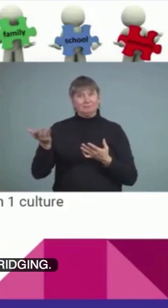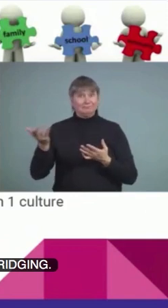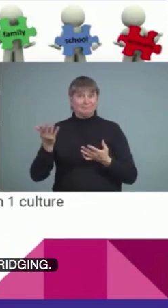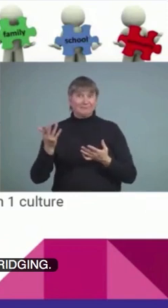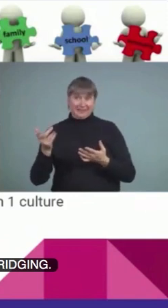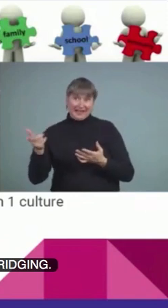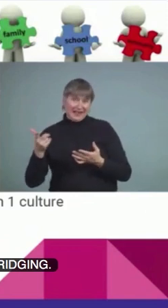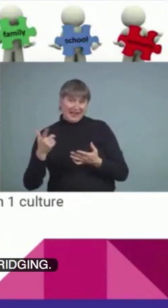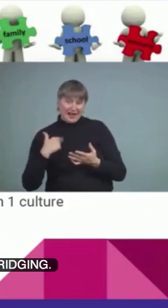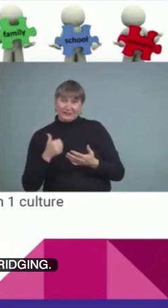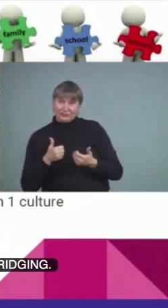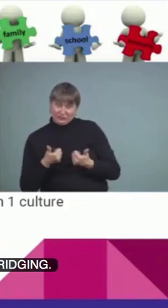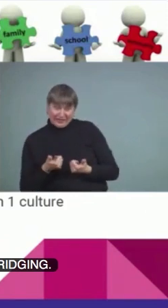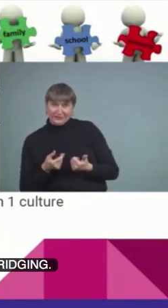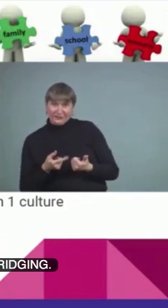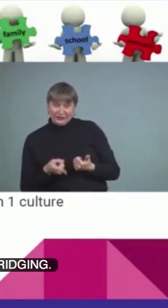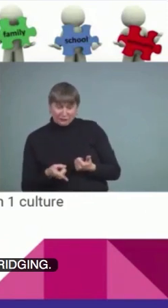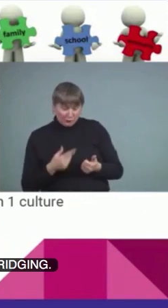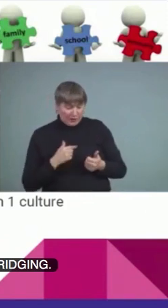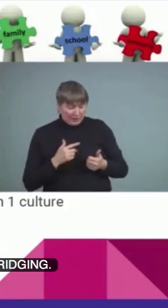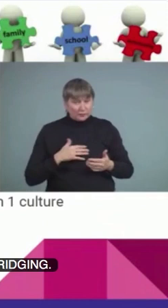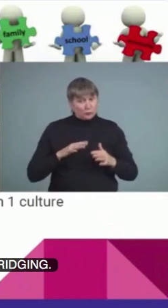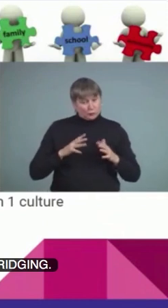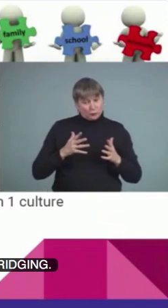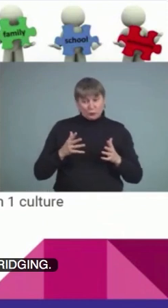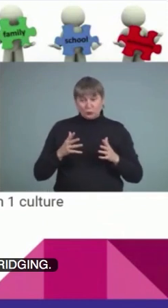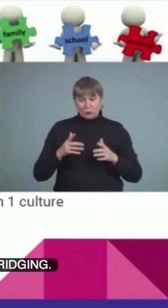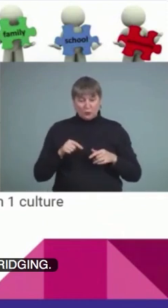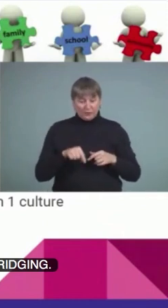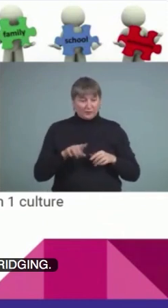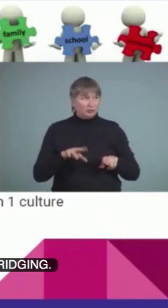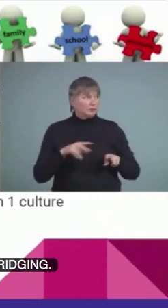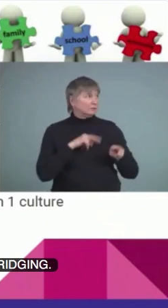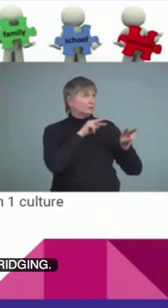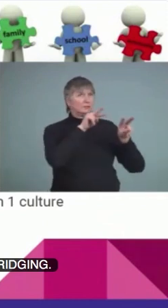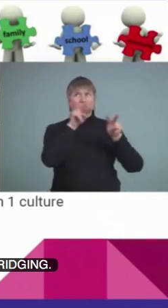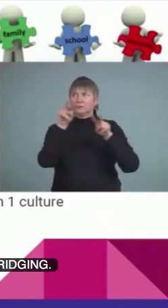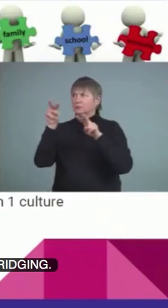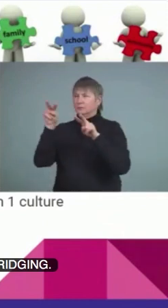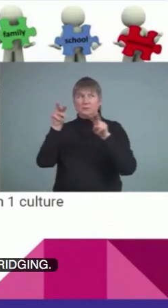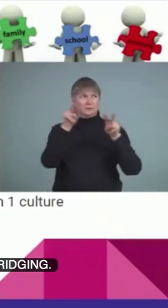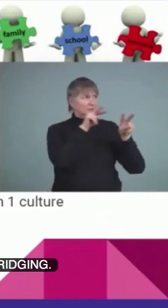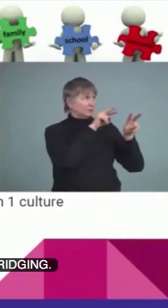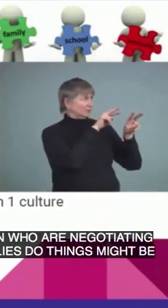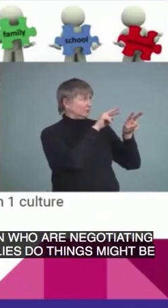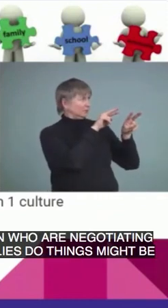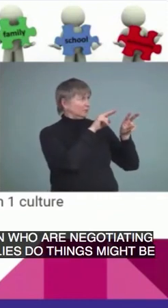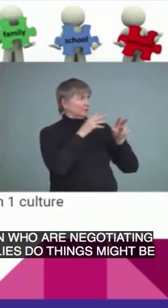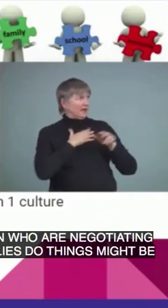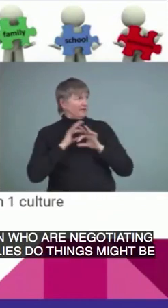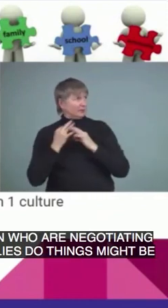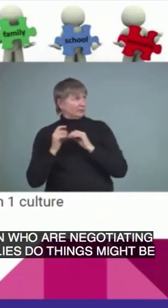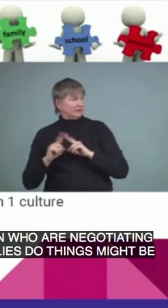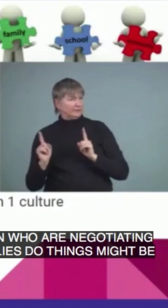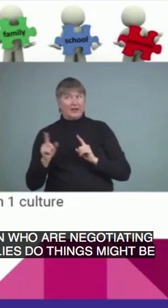negotiating more than one culture. The way they see different families do things might be different from their own family. So, that